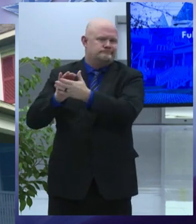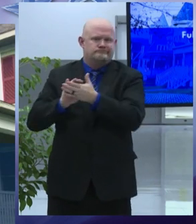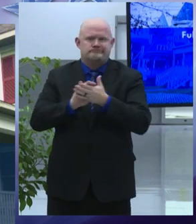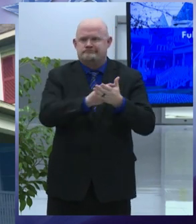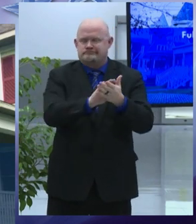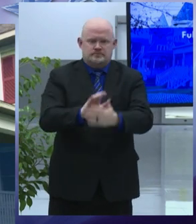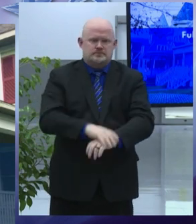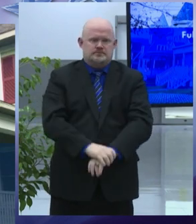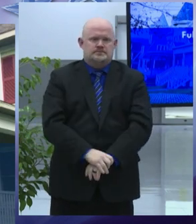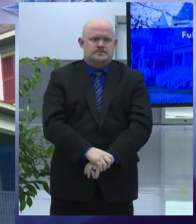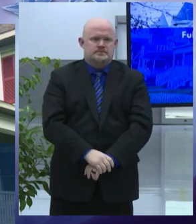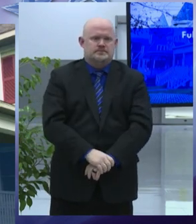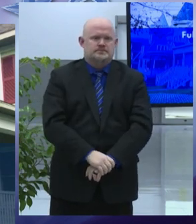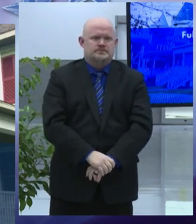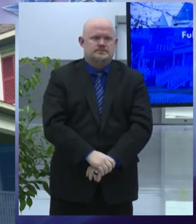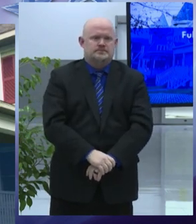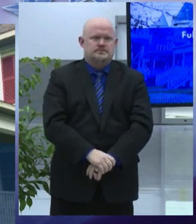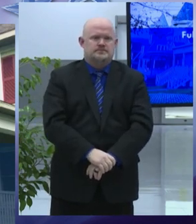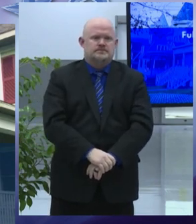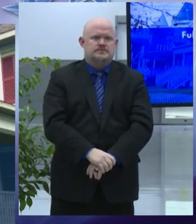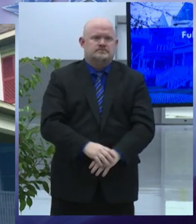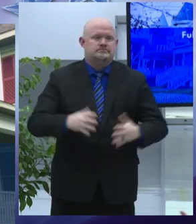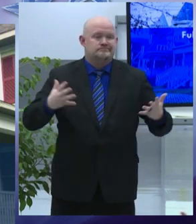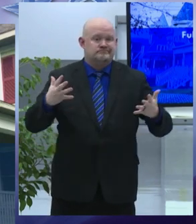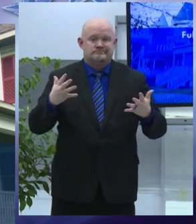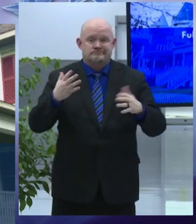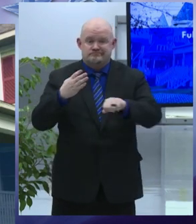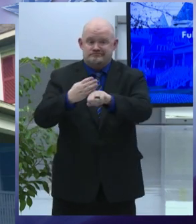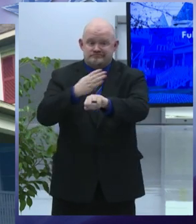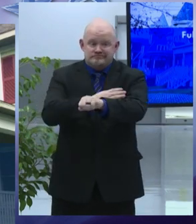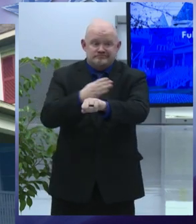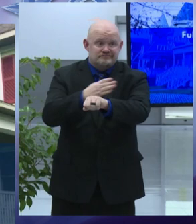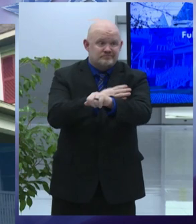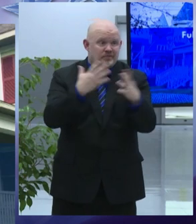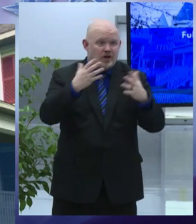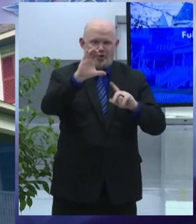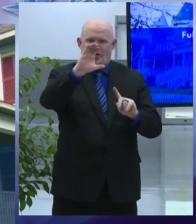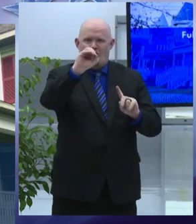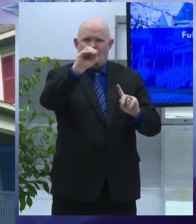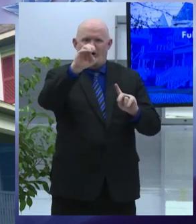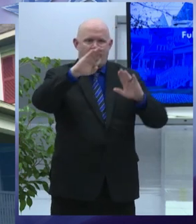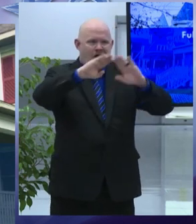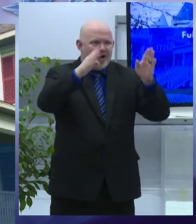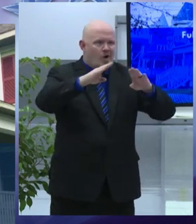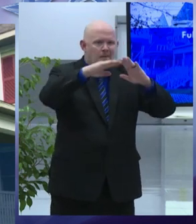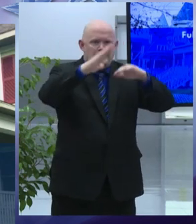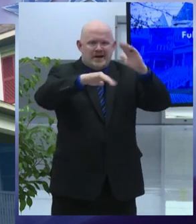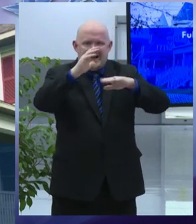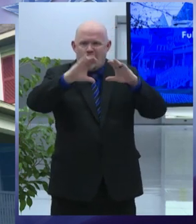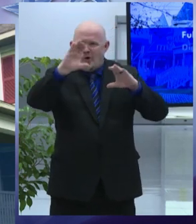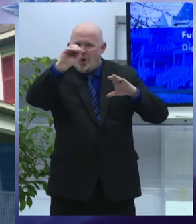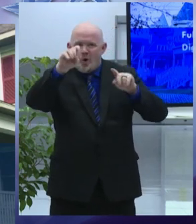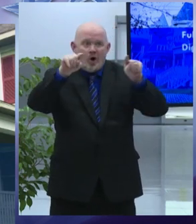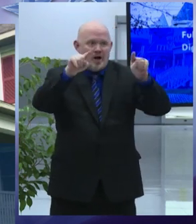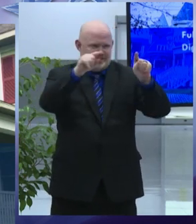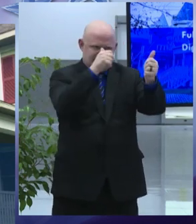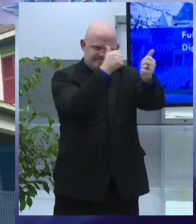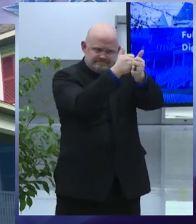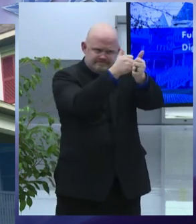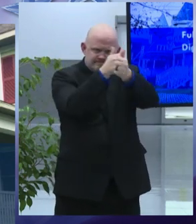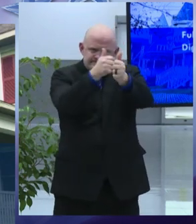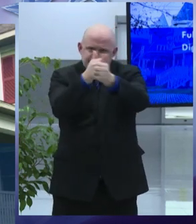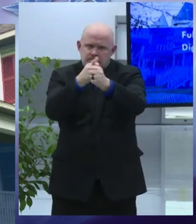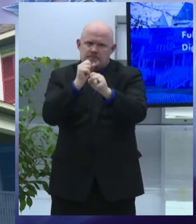we will make other major upgrades to our code enforcement and permitting processes in 2022 the central permit office led by director